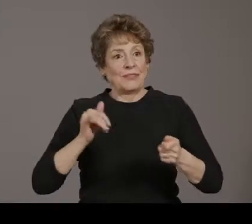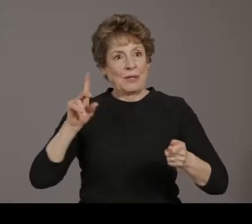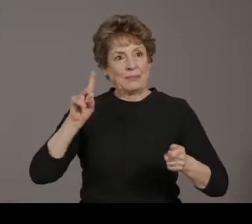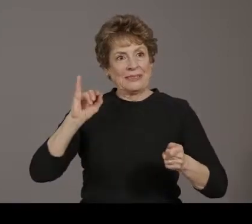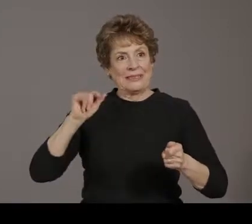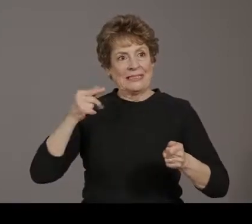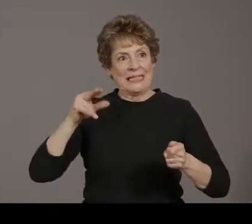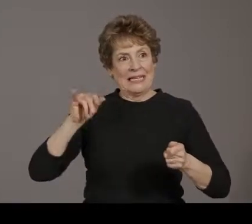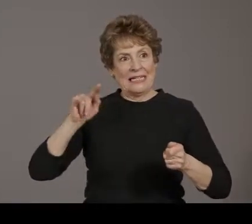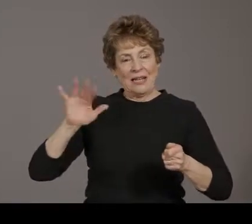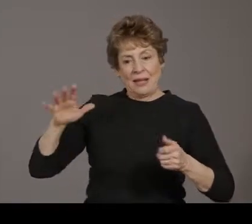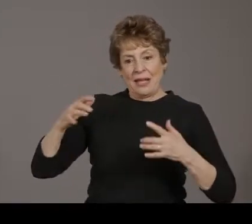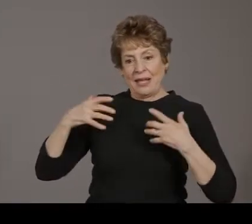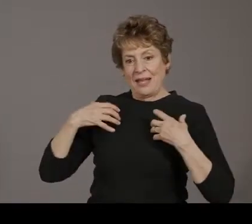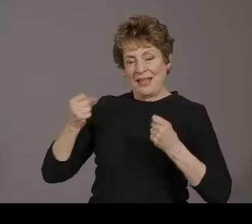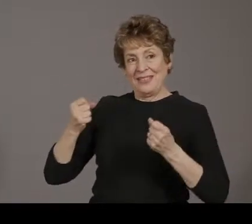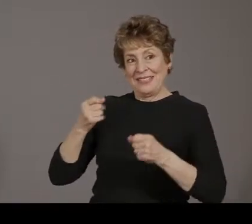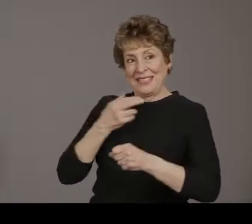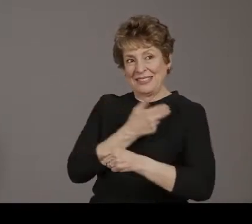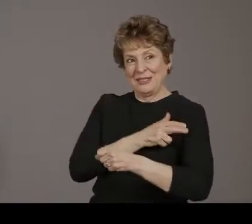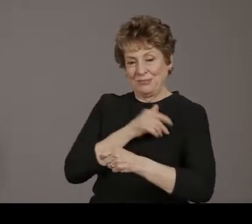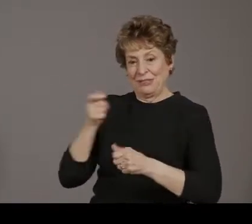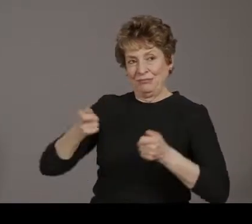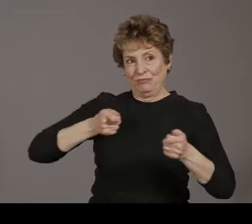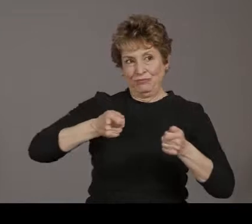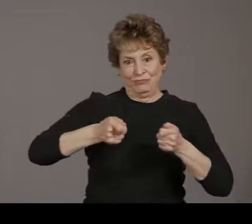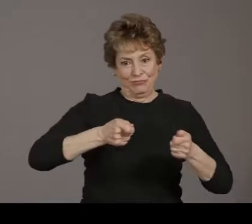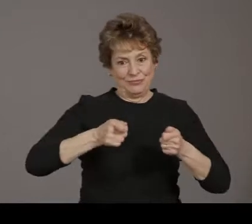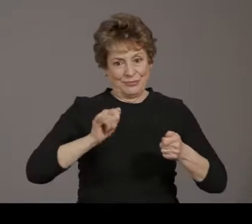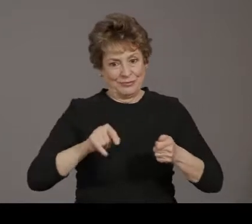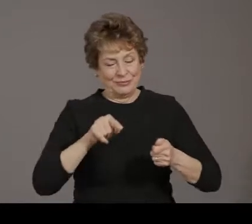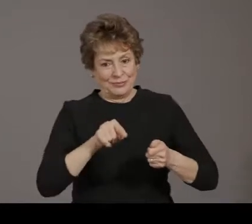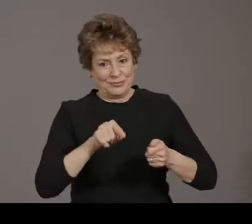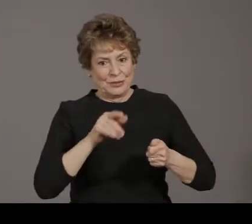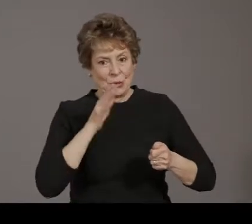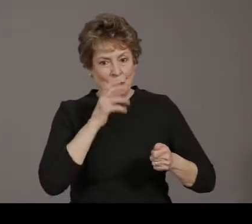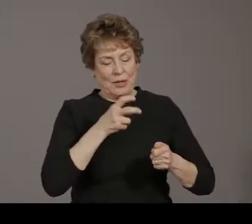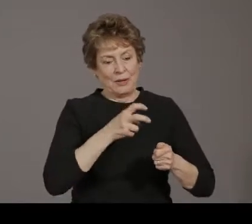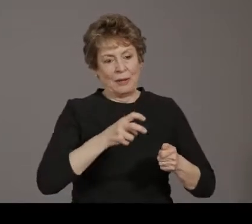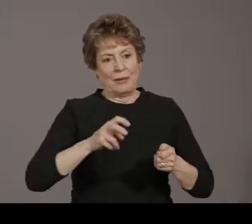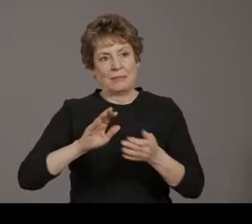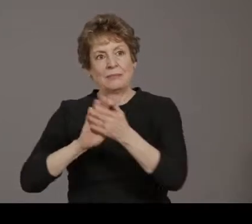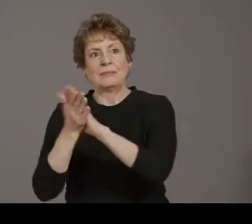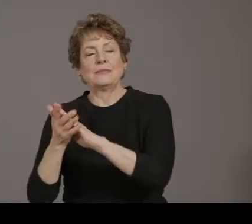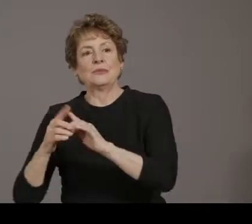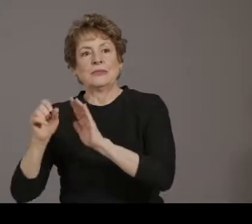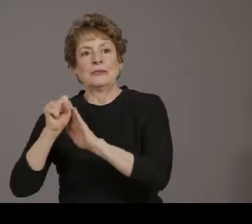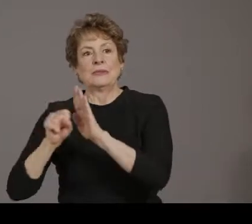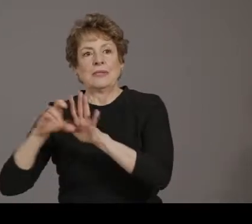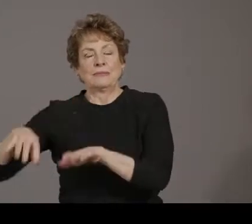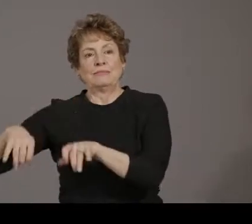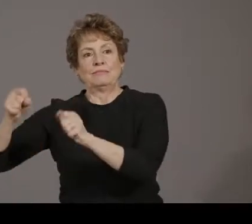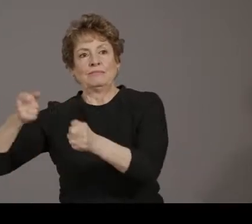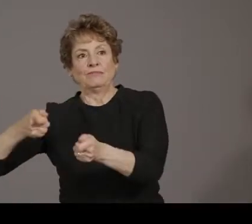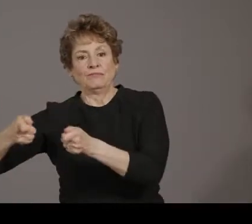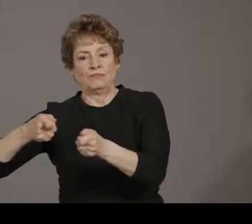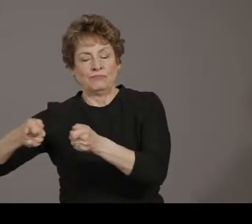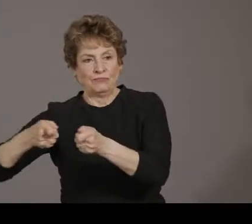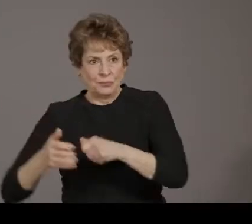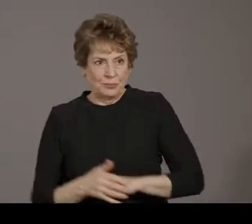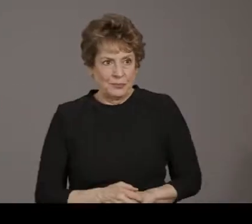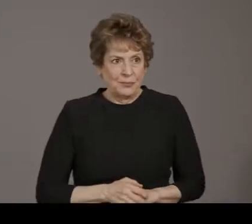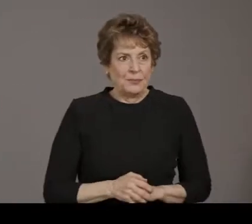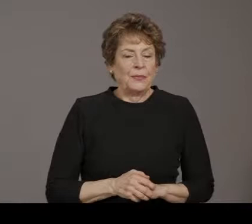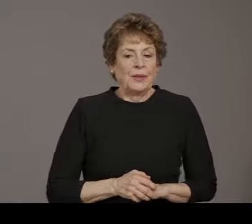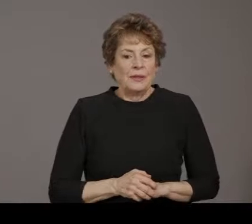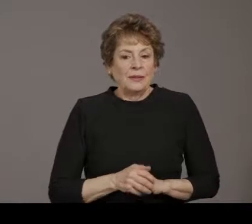starting Wednesday, March 3rd. Appointments for that will open at 9 a.m. on Monday, March 1st. Because of